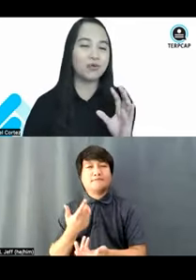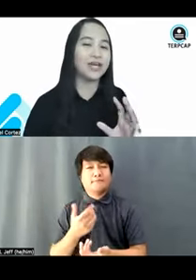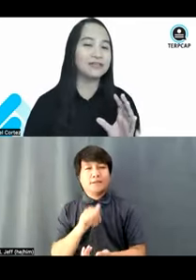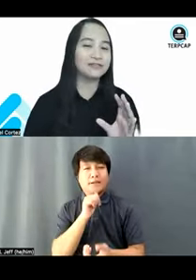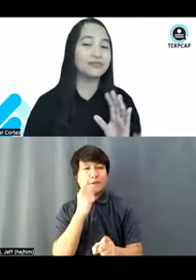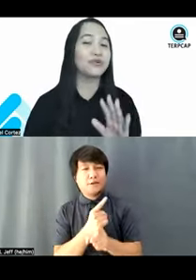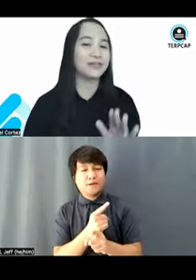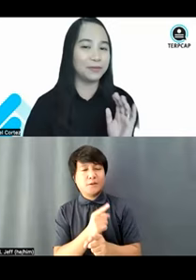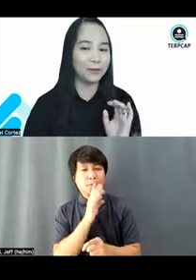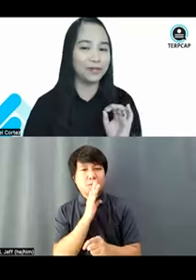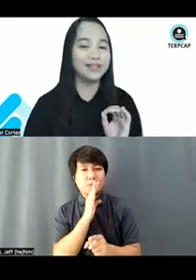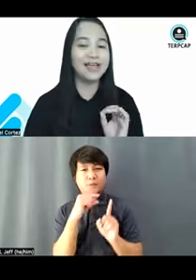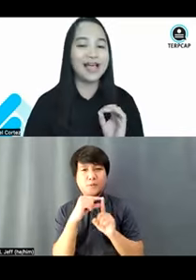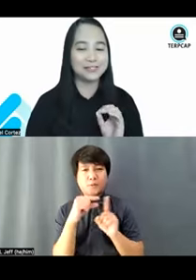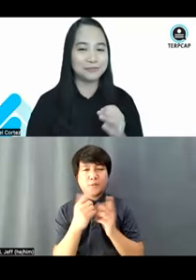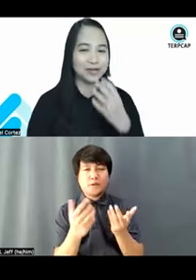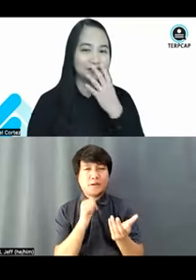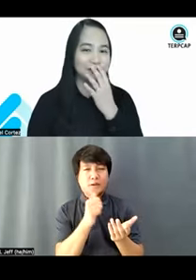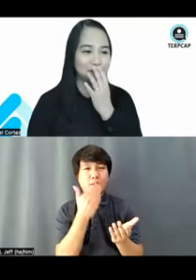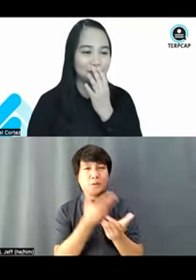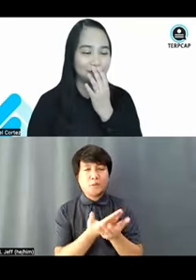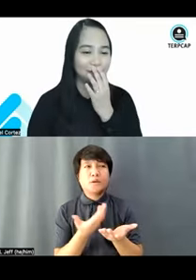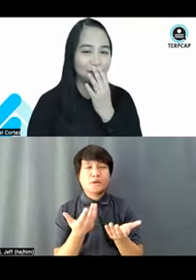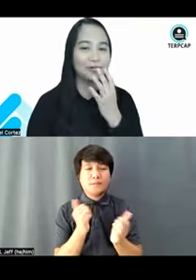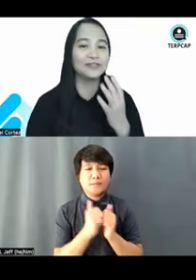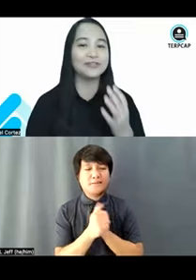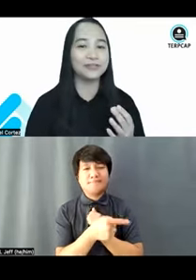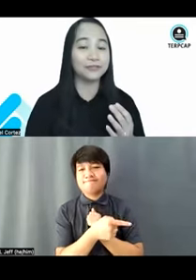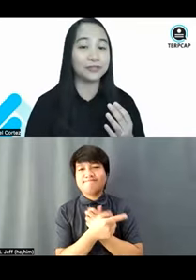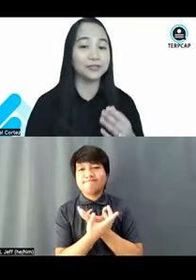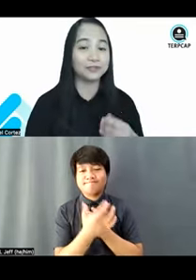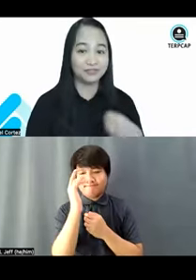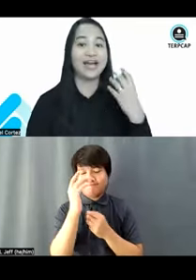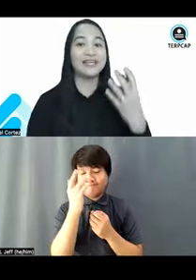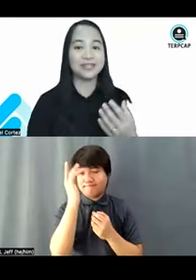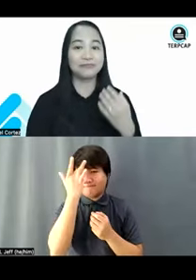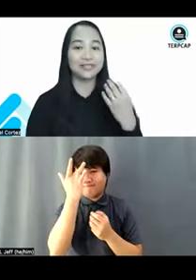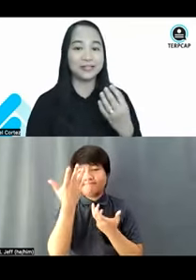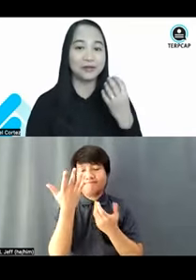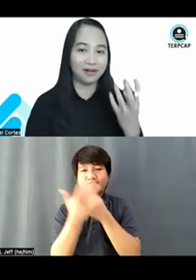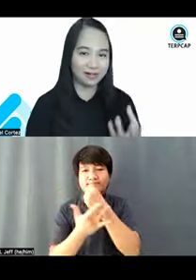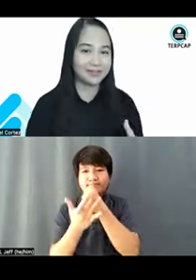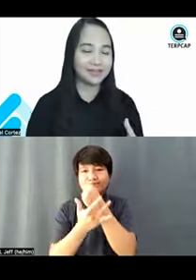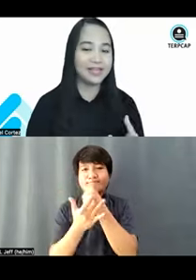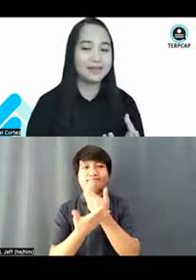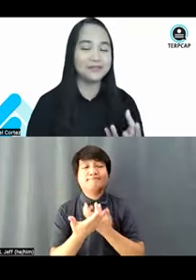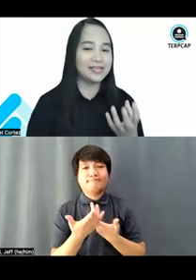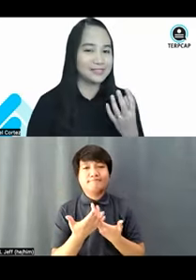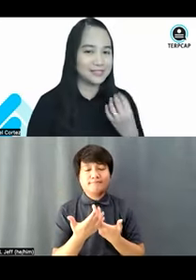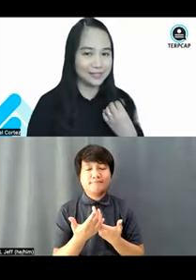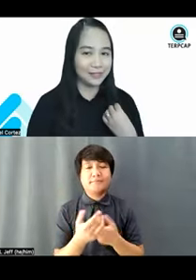then that's quite forgivable as compared to the opportunity for you to revise a written remark,